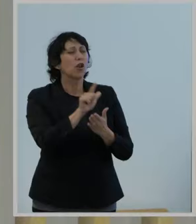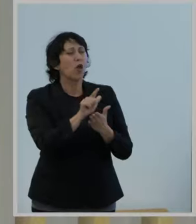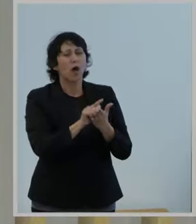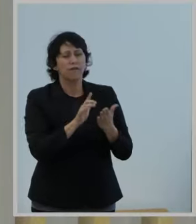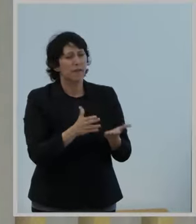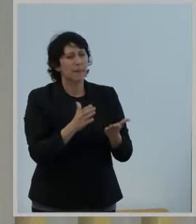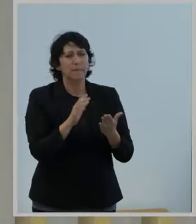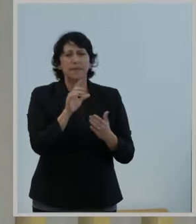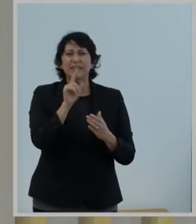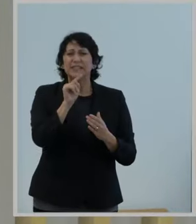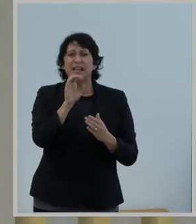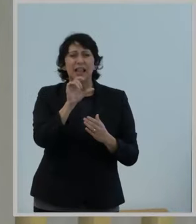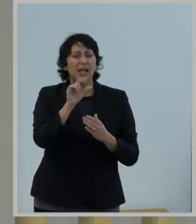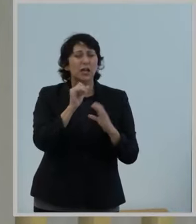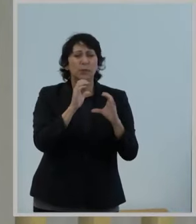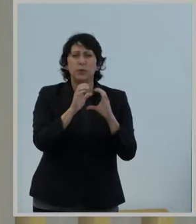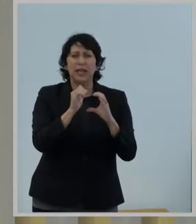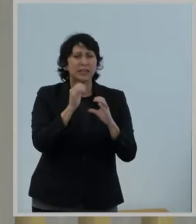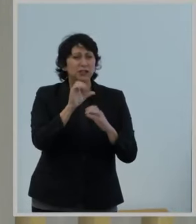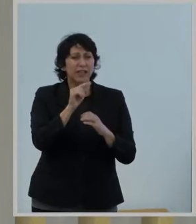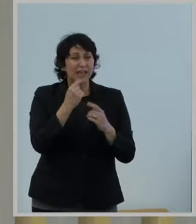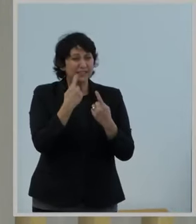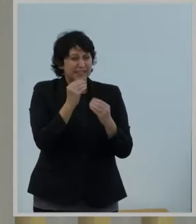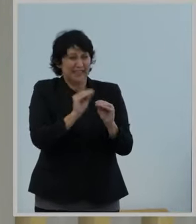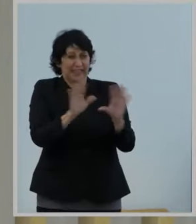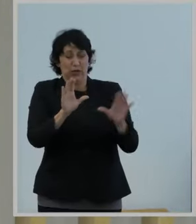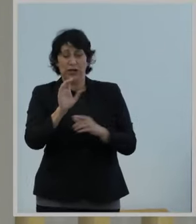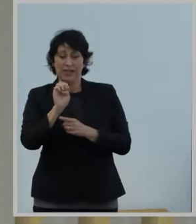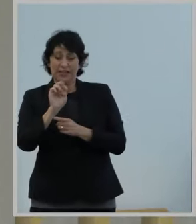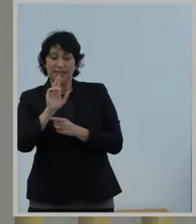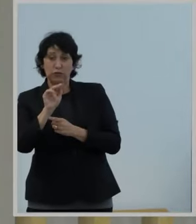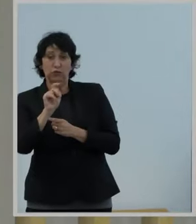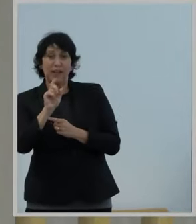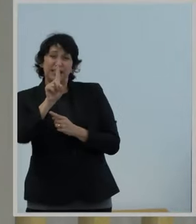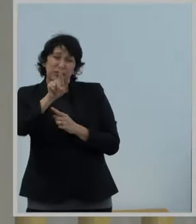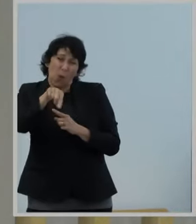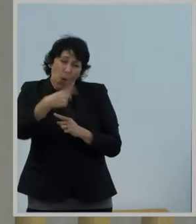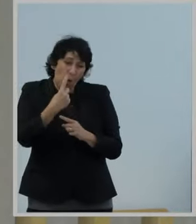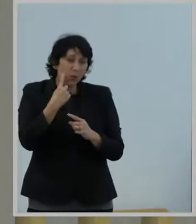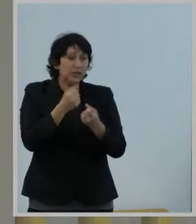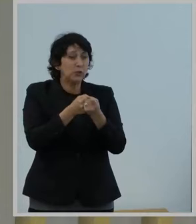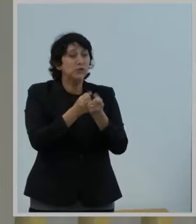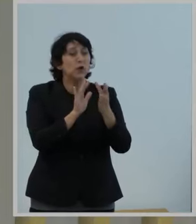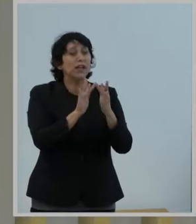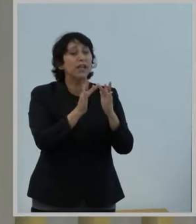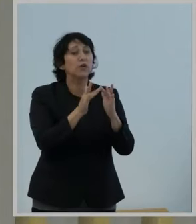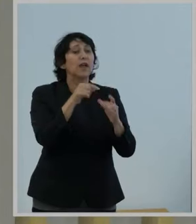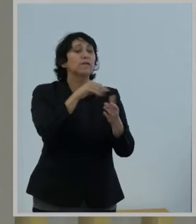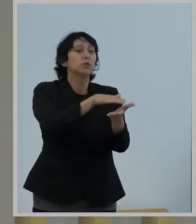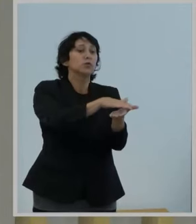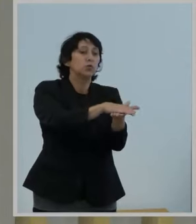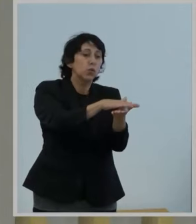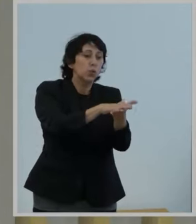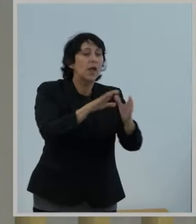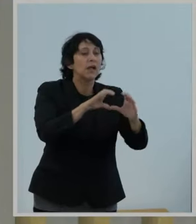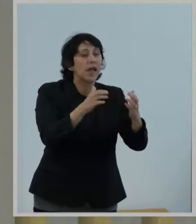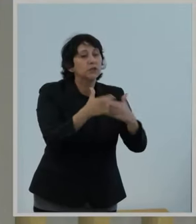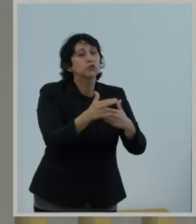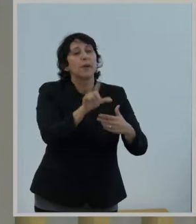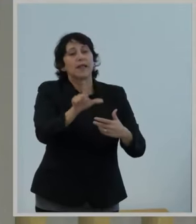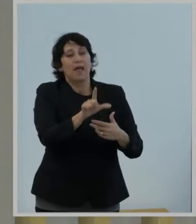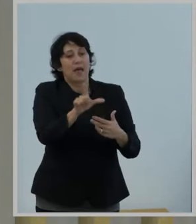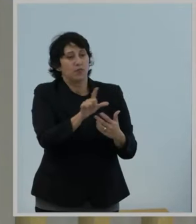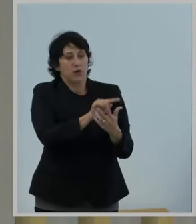Telecommunications Act could not state more clearly that E-rate may only be used to subsidize internet connectivity for school classrooms and libraries,